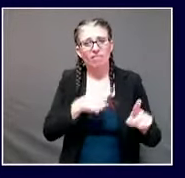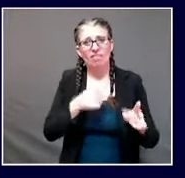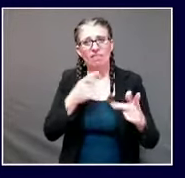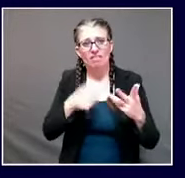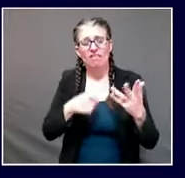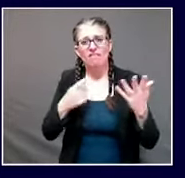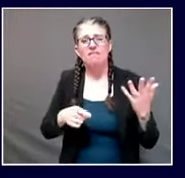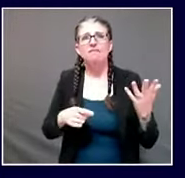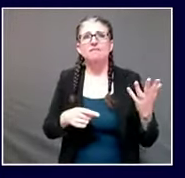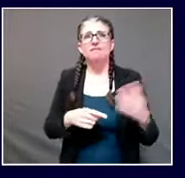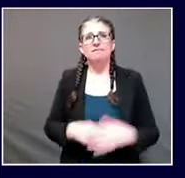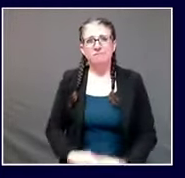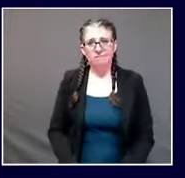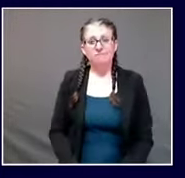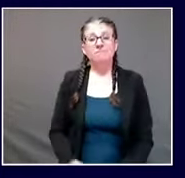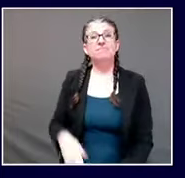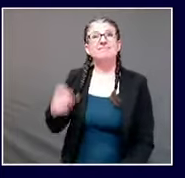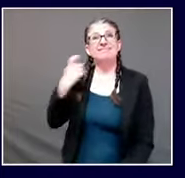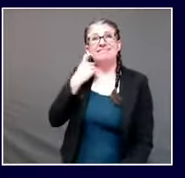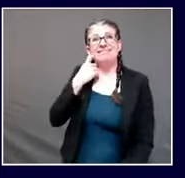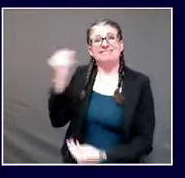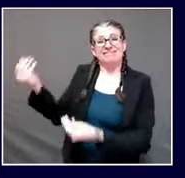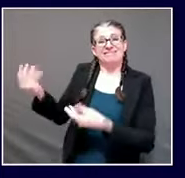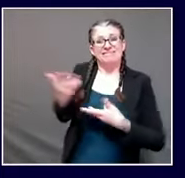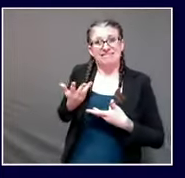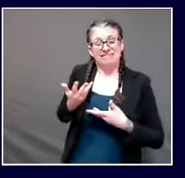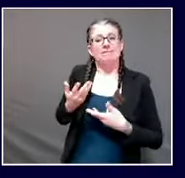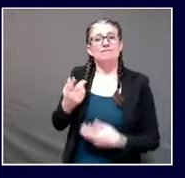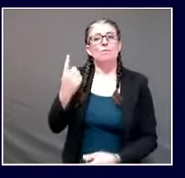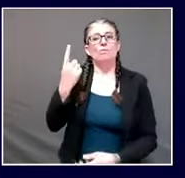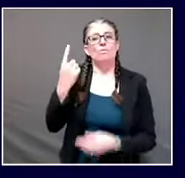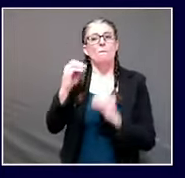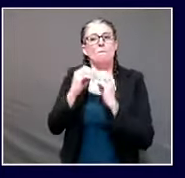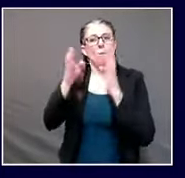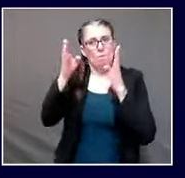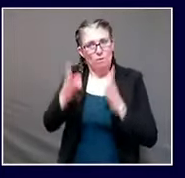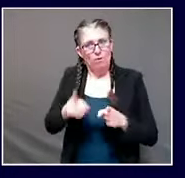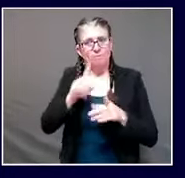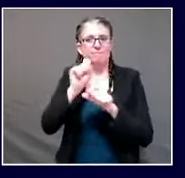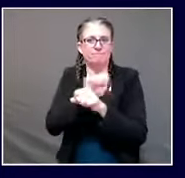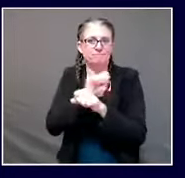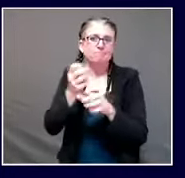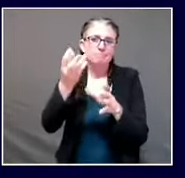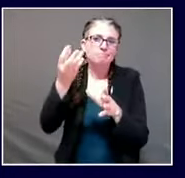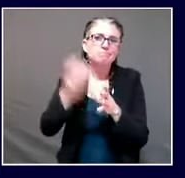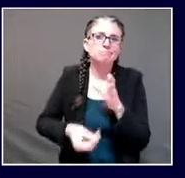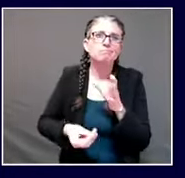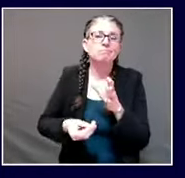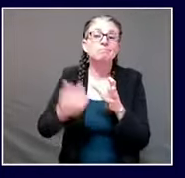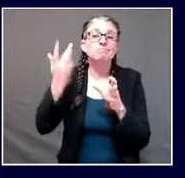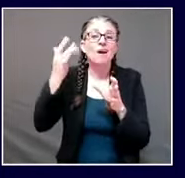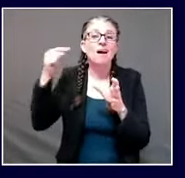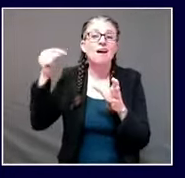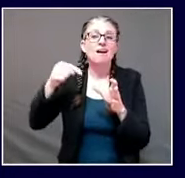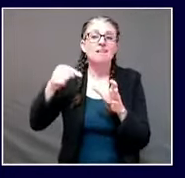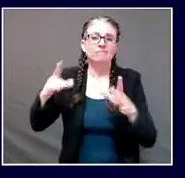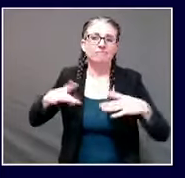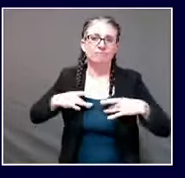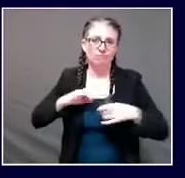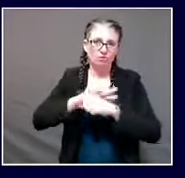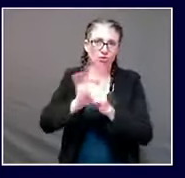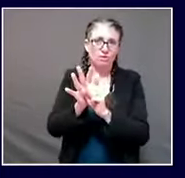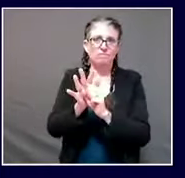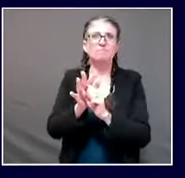received the report of an additional individual who has passed away with COVID-19. He was a man in his 80s from